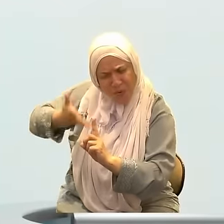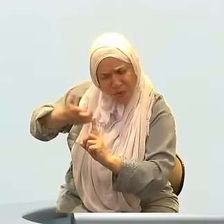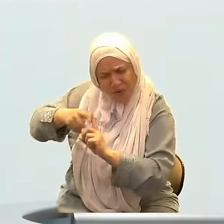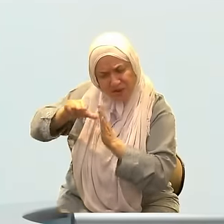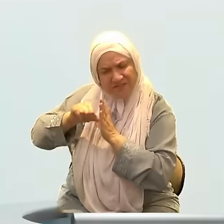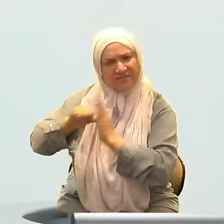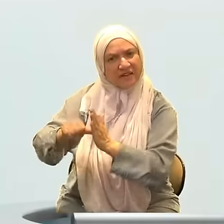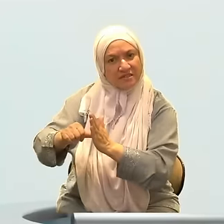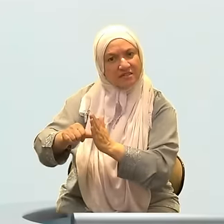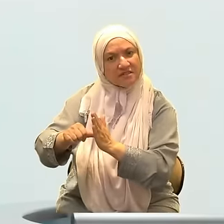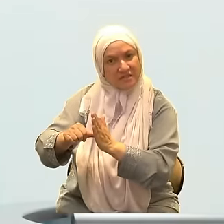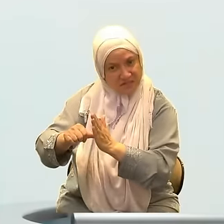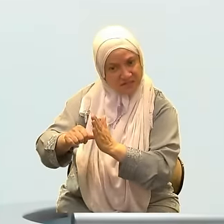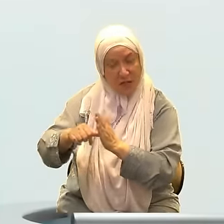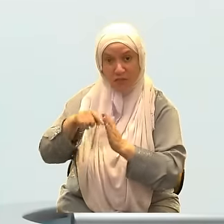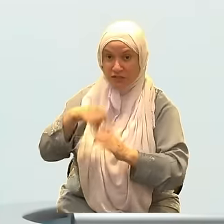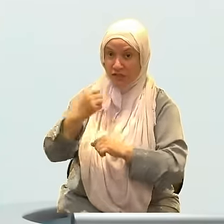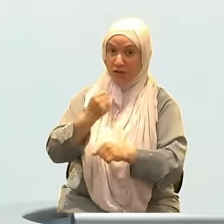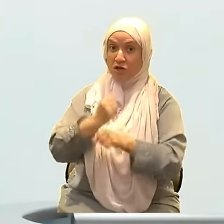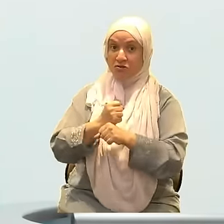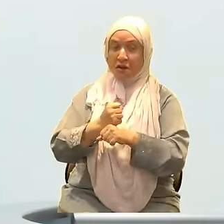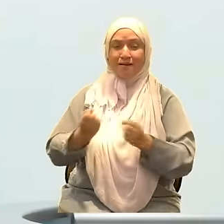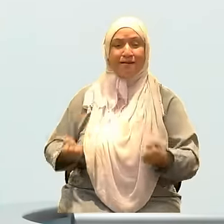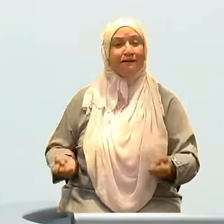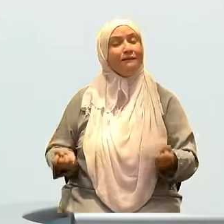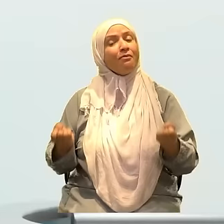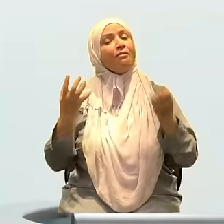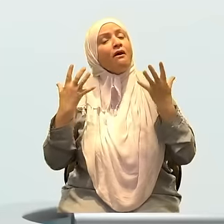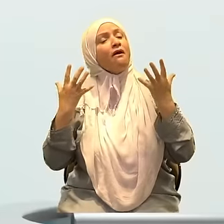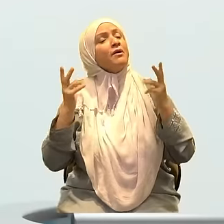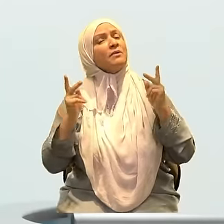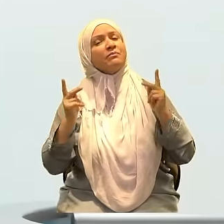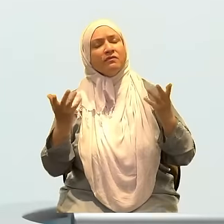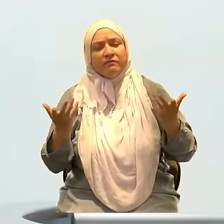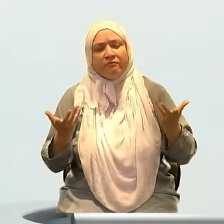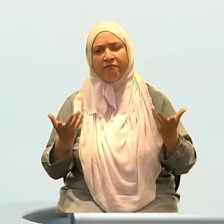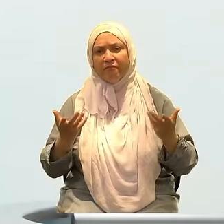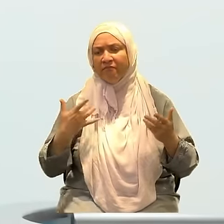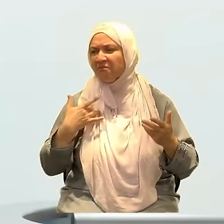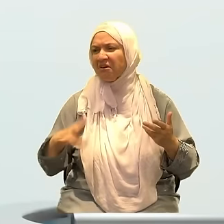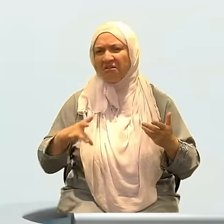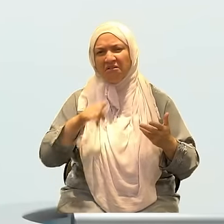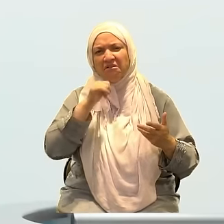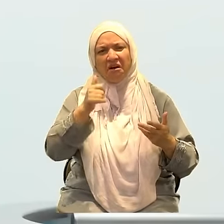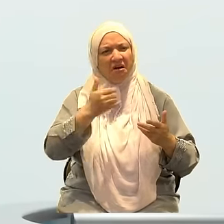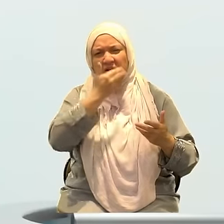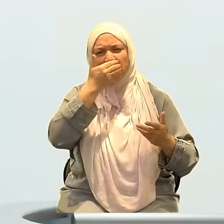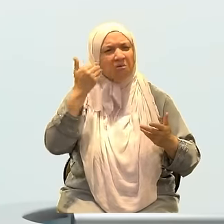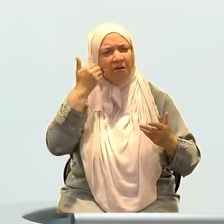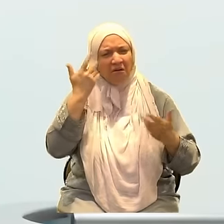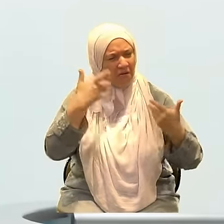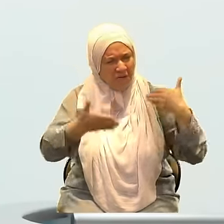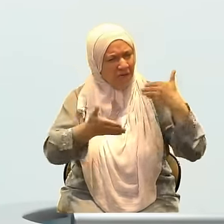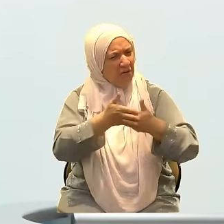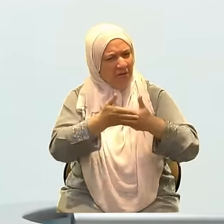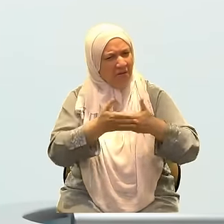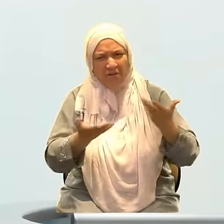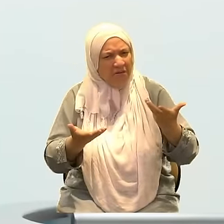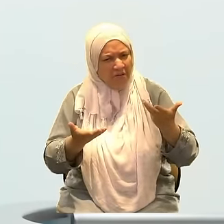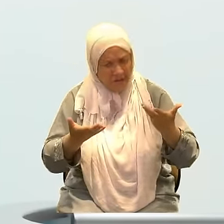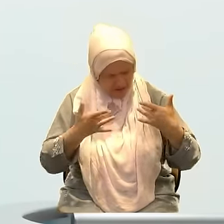like Ramadan. I know that the general sentiment is not what it usually is a month before Ramadan,